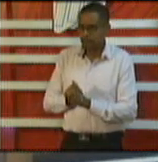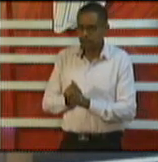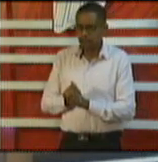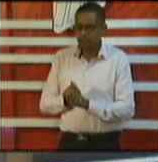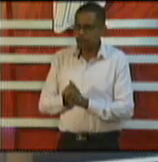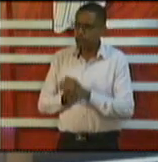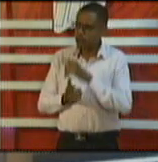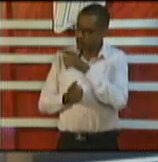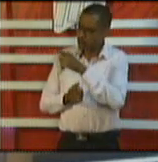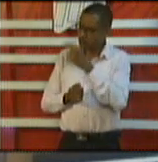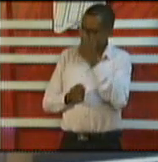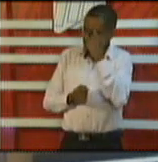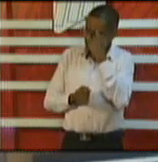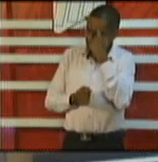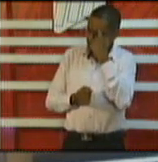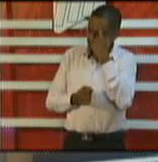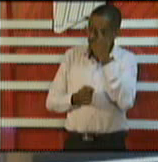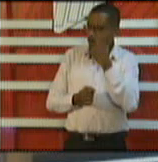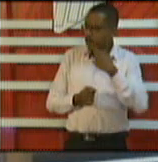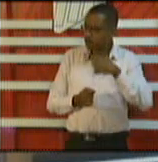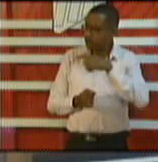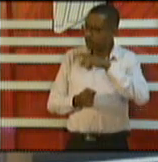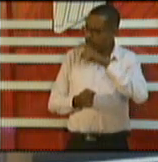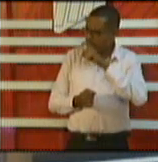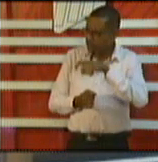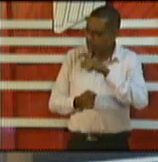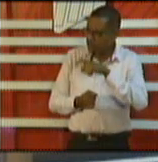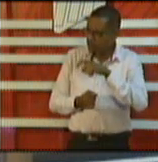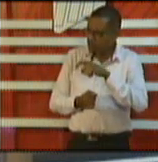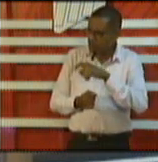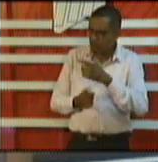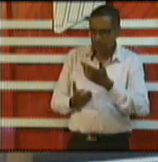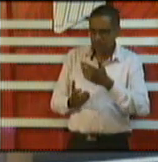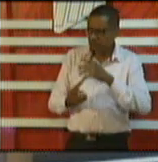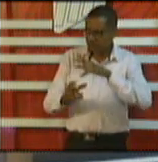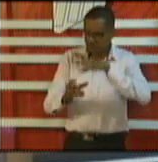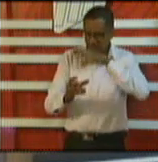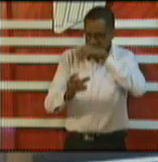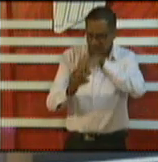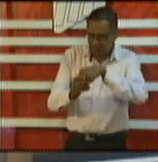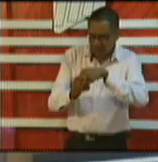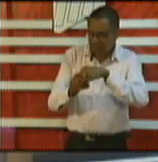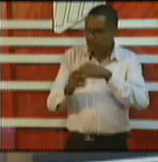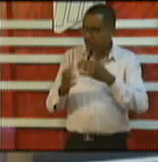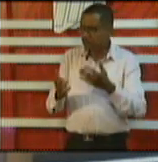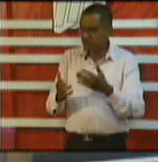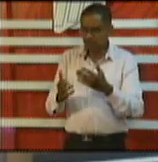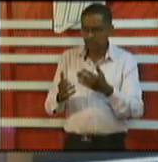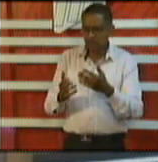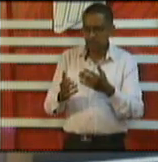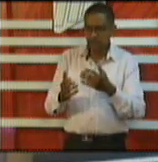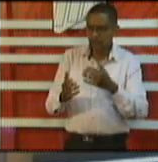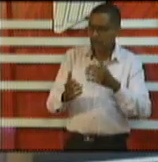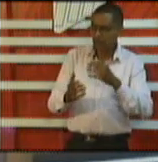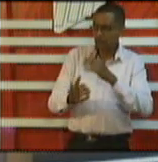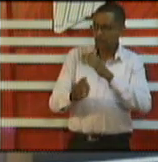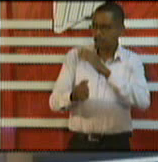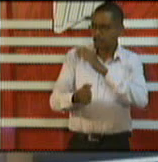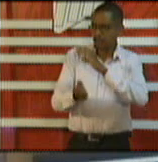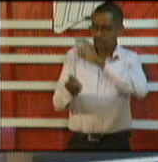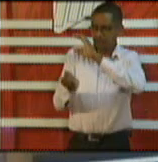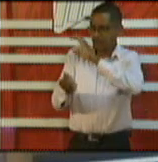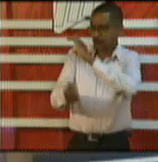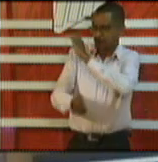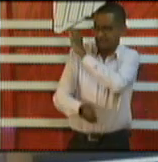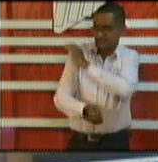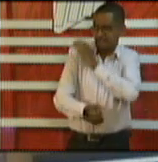do you believe we should in fact be involved in an aggressive clinical COVID vaccine trial program is currently being